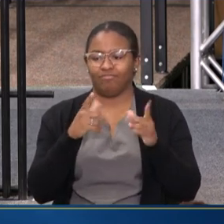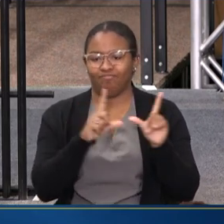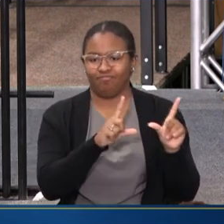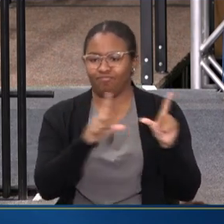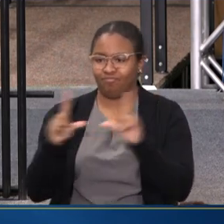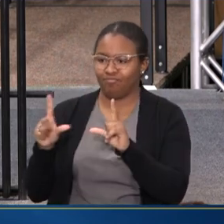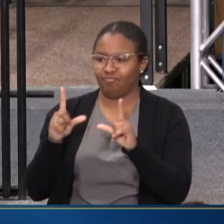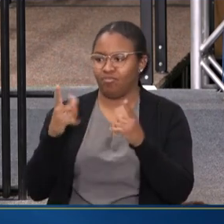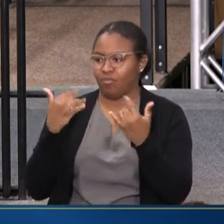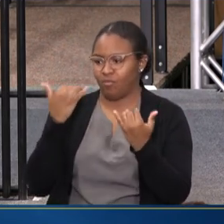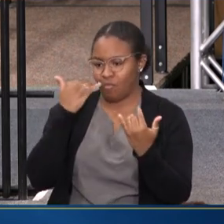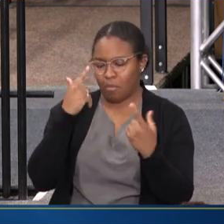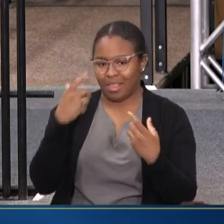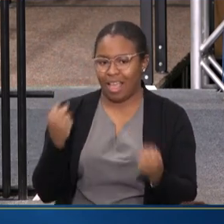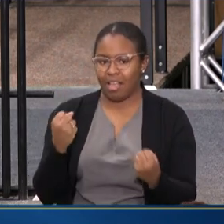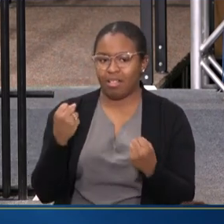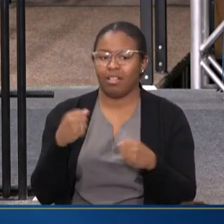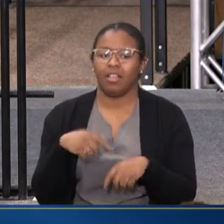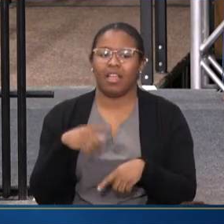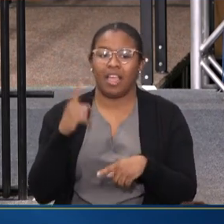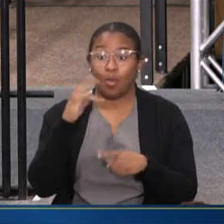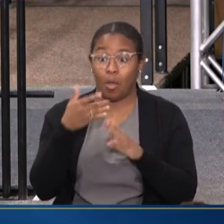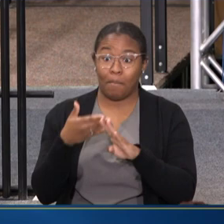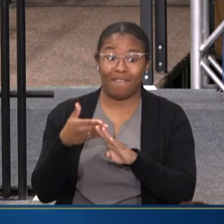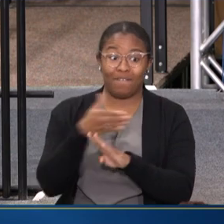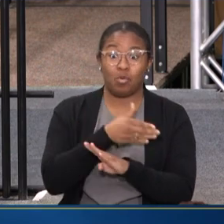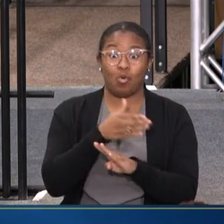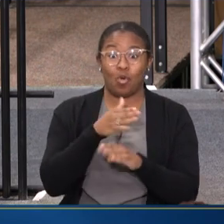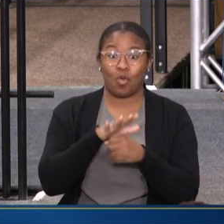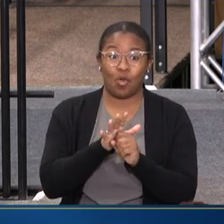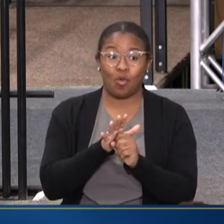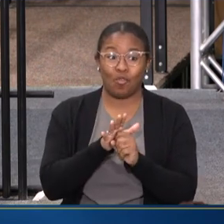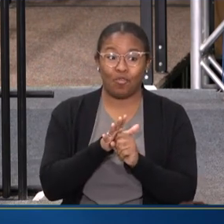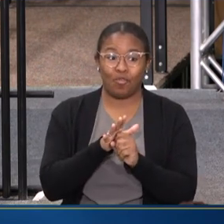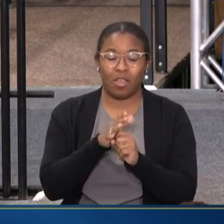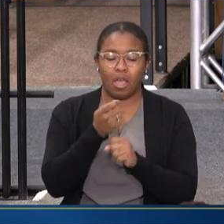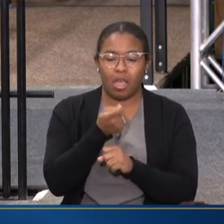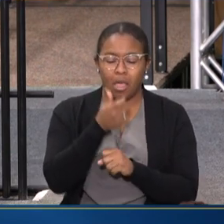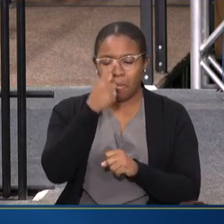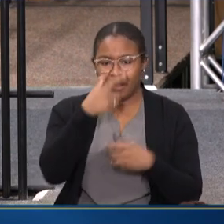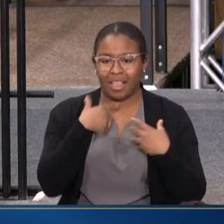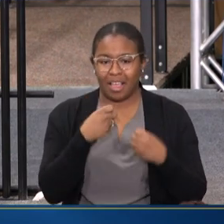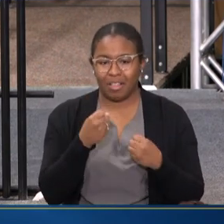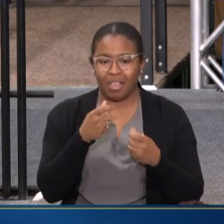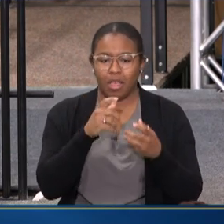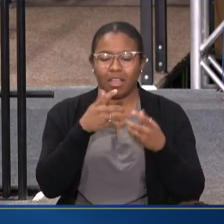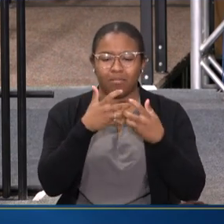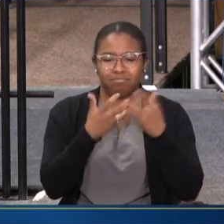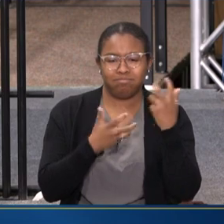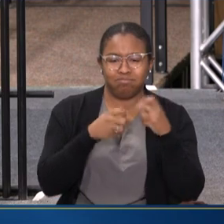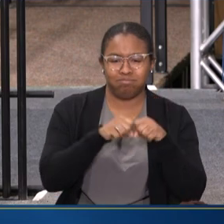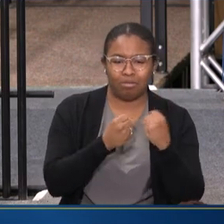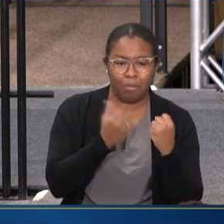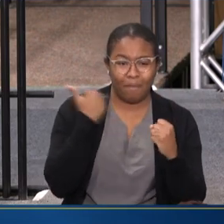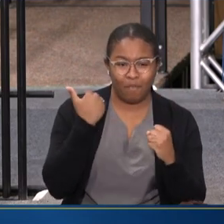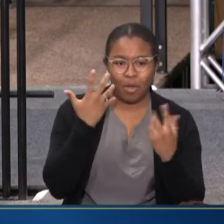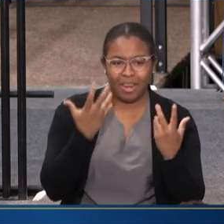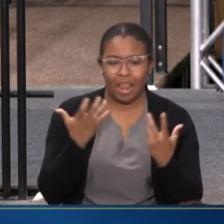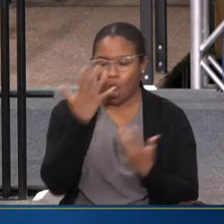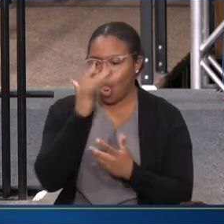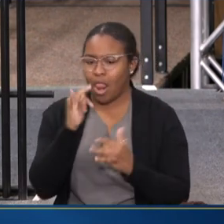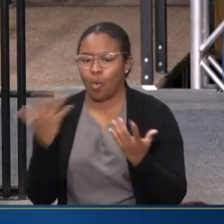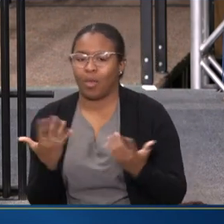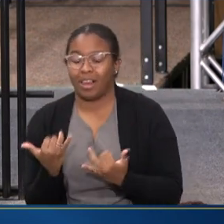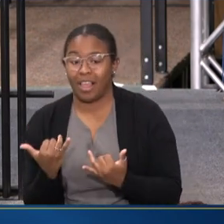MENTAL HEALTH AND WHAT WE CALLED BEFORE COVID A FRAGMENTED MENTAL HEALTH SYSTEM. IF IT WAS FRAGMENTED BEFORE, WHAT DOES IT LOOK LIKE NOW? AND THIS